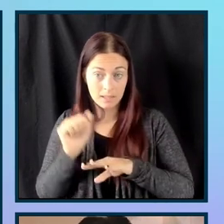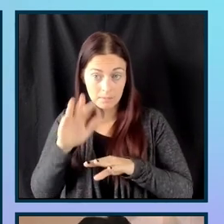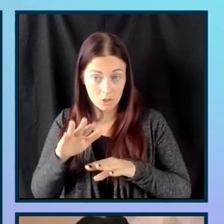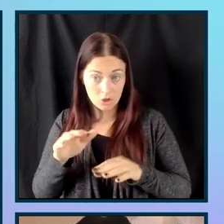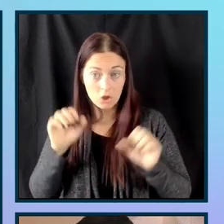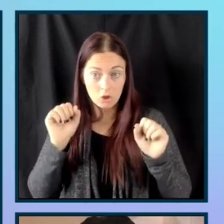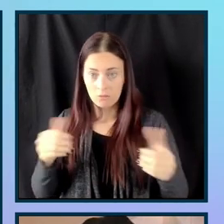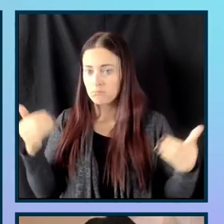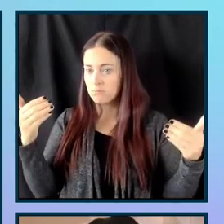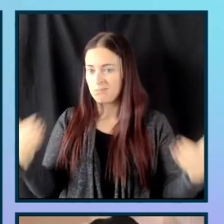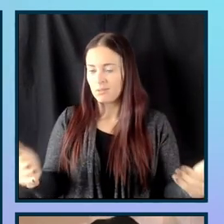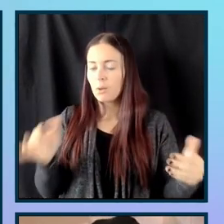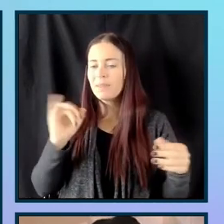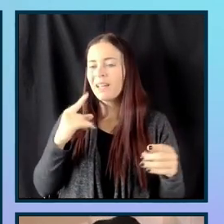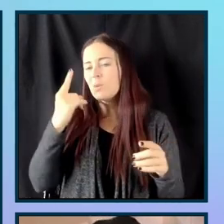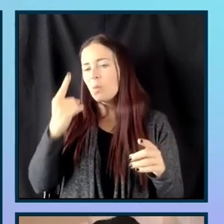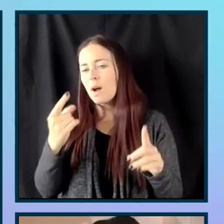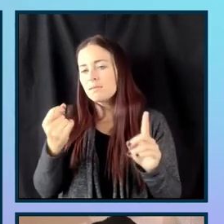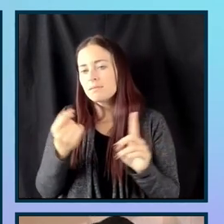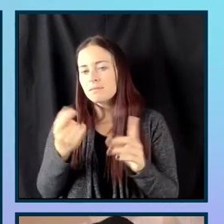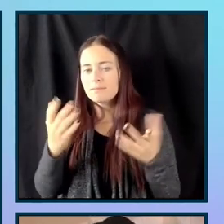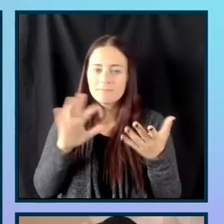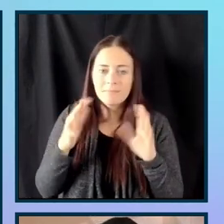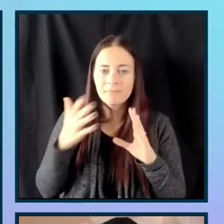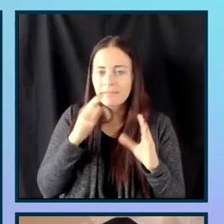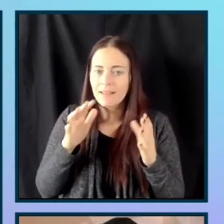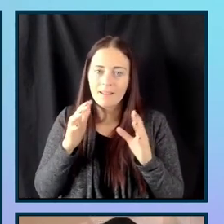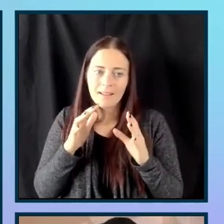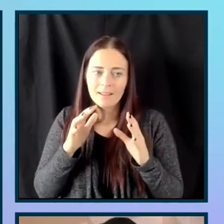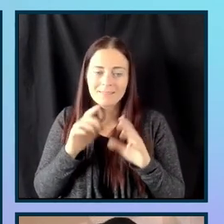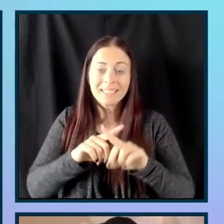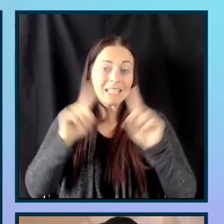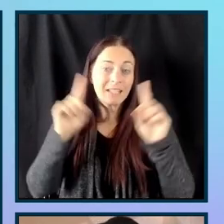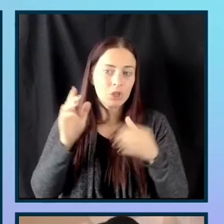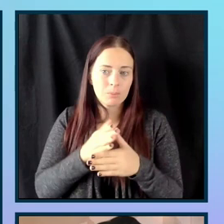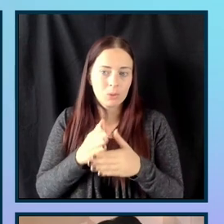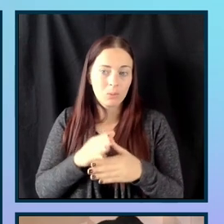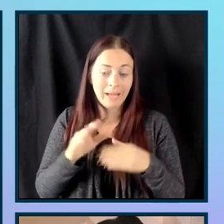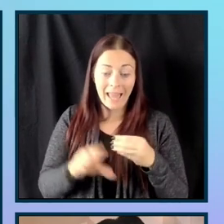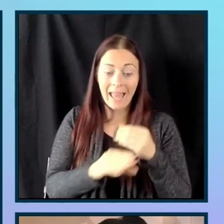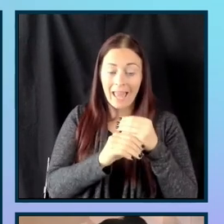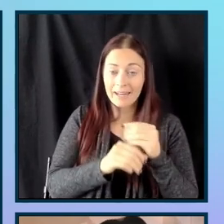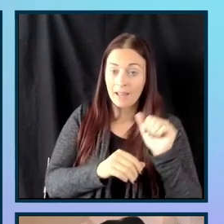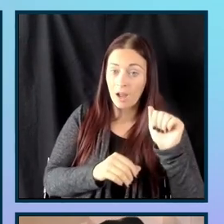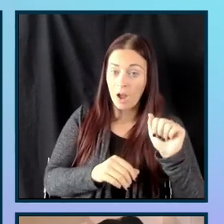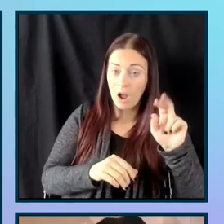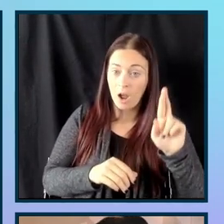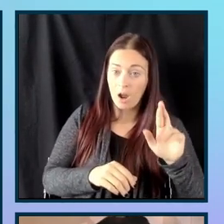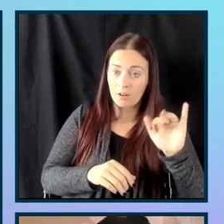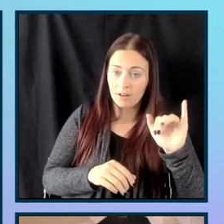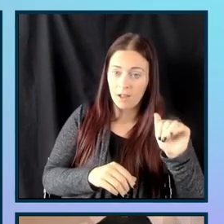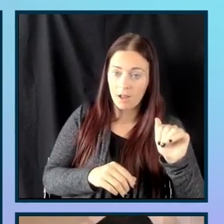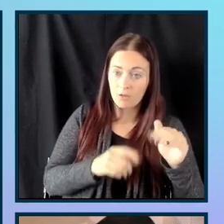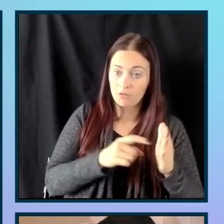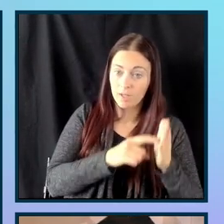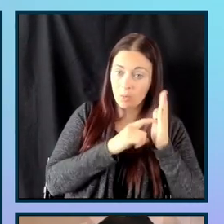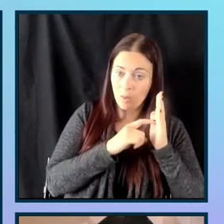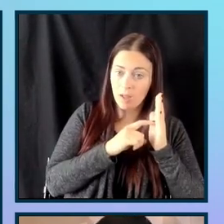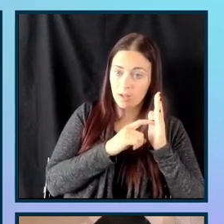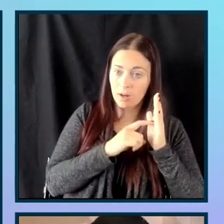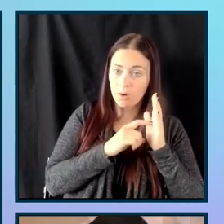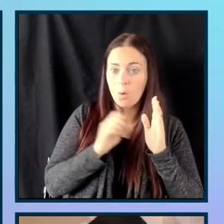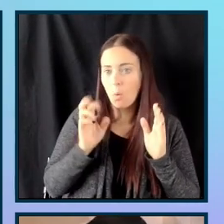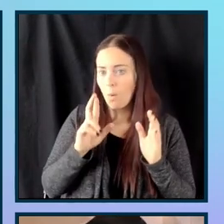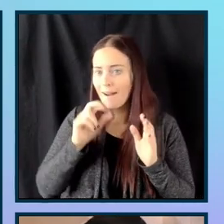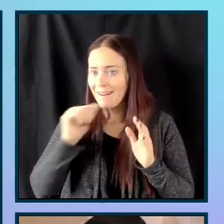of one little caveat of the difference between adding aria required and not having that required